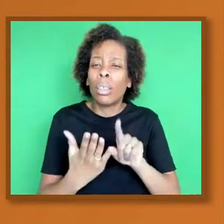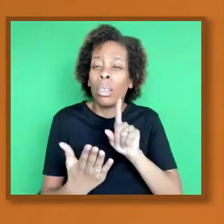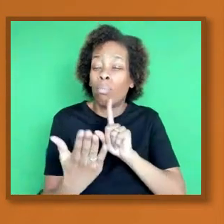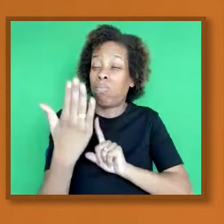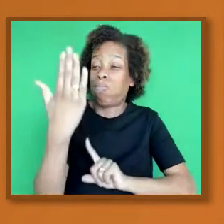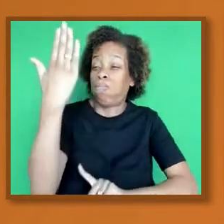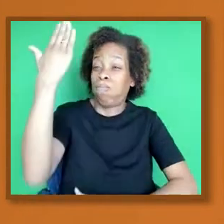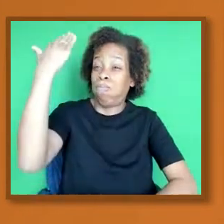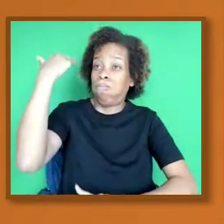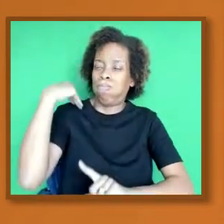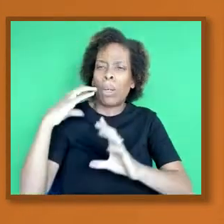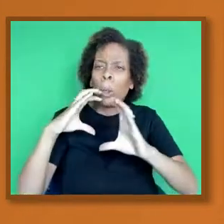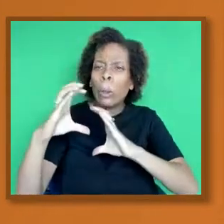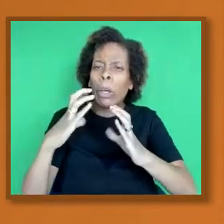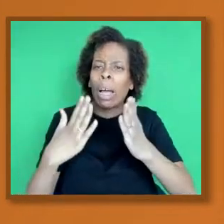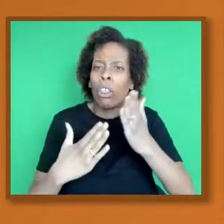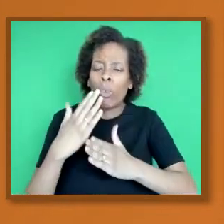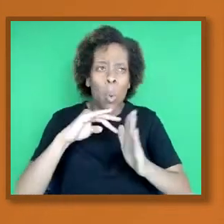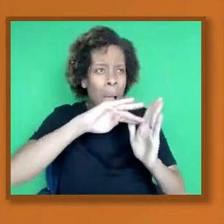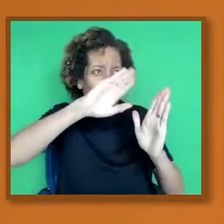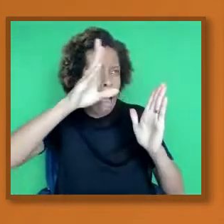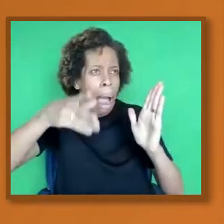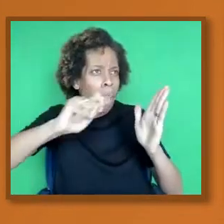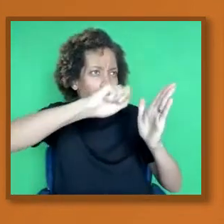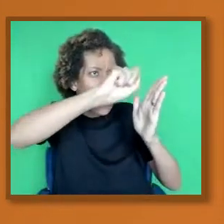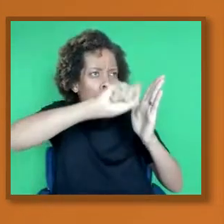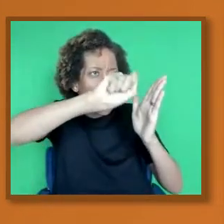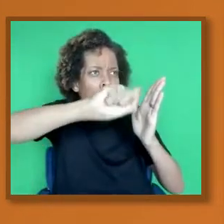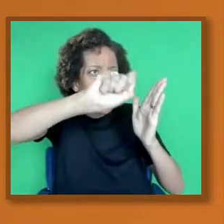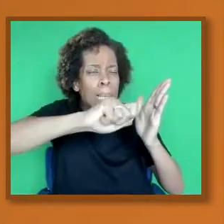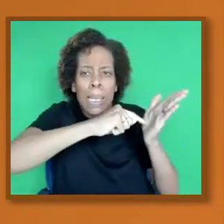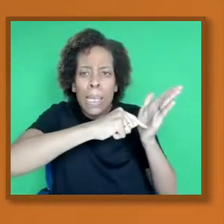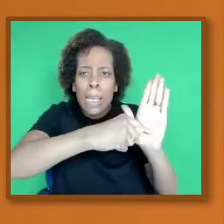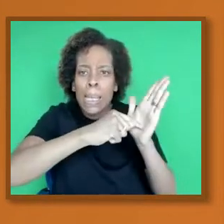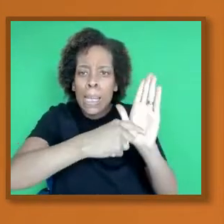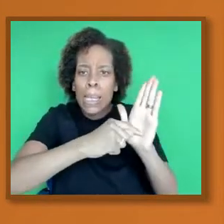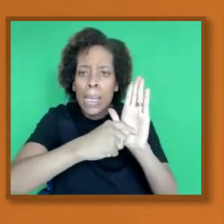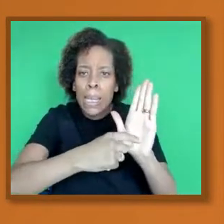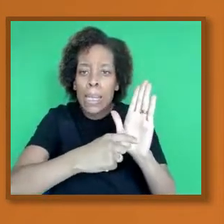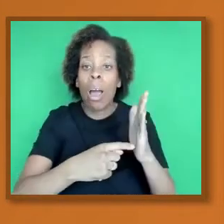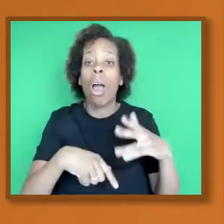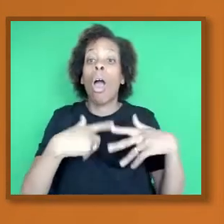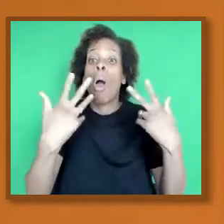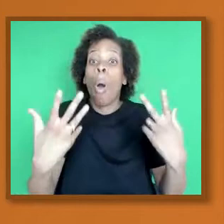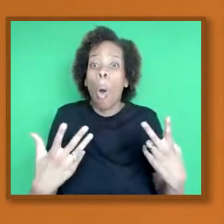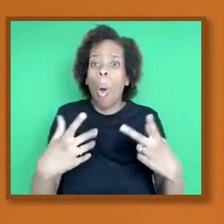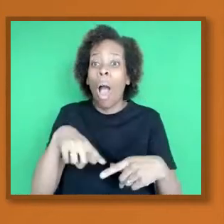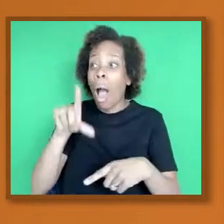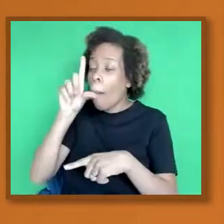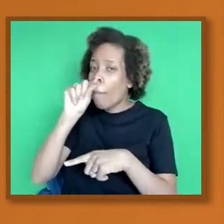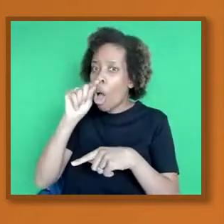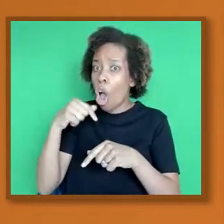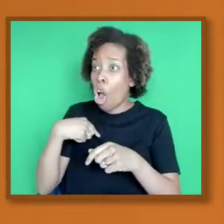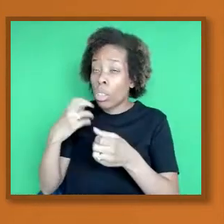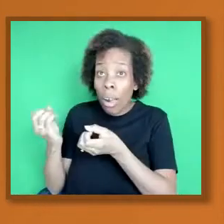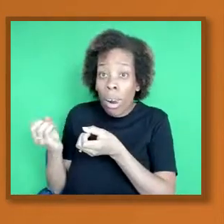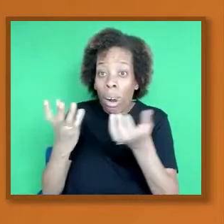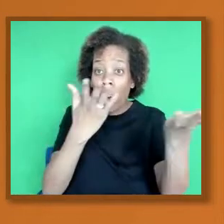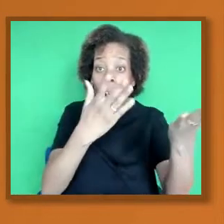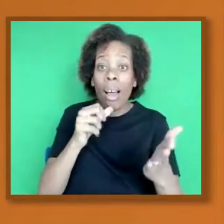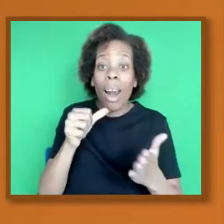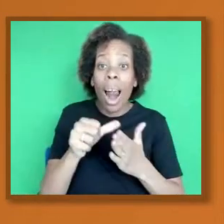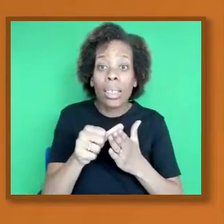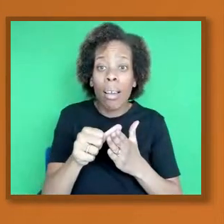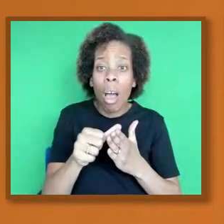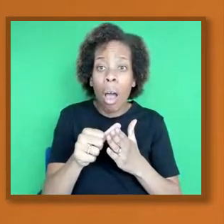carrier pigeon, which was able to communicate or get messages from one place to another in maybe a few hours,